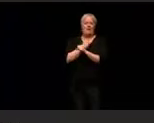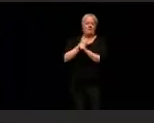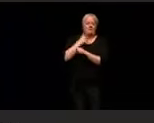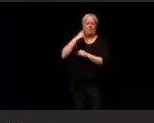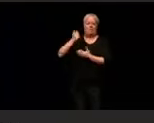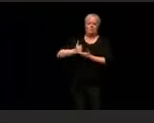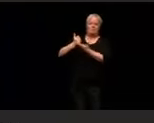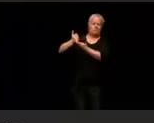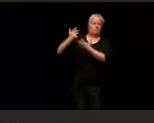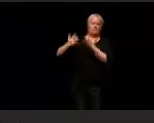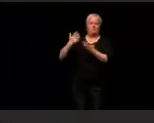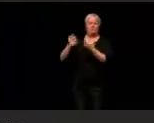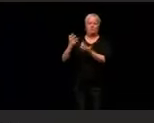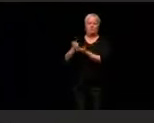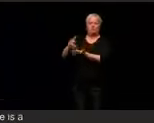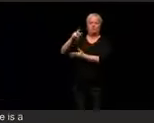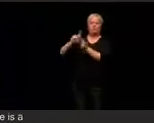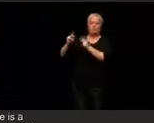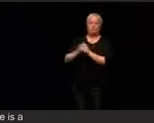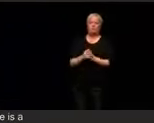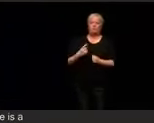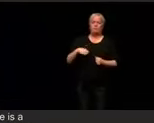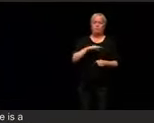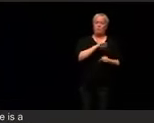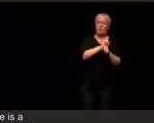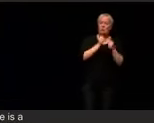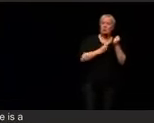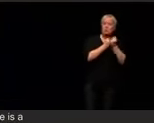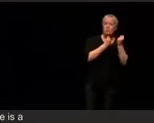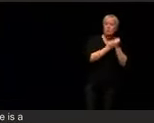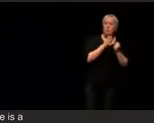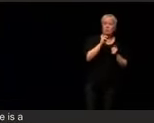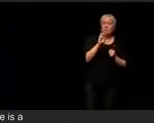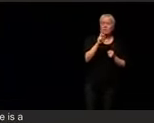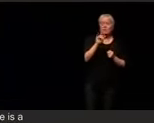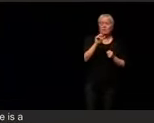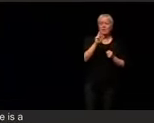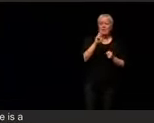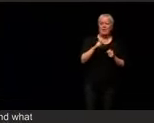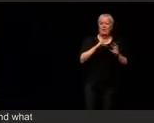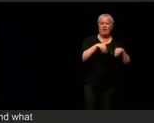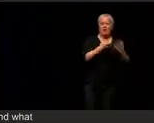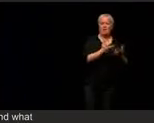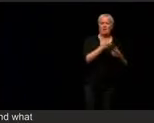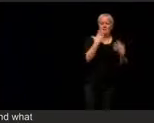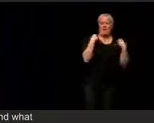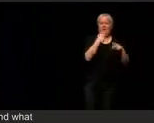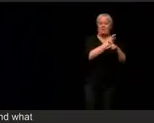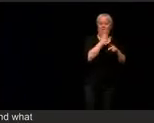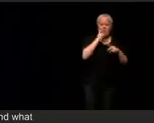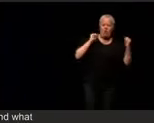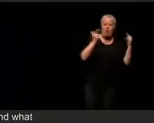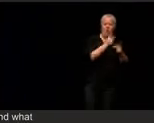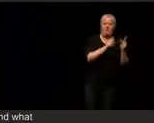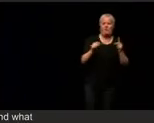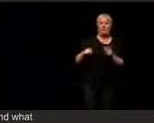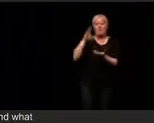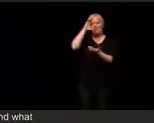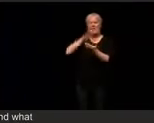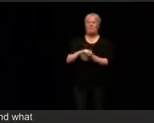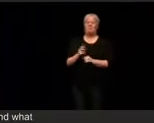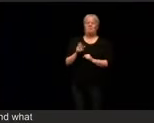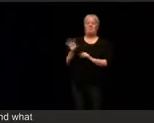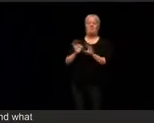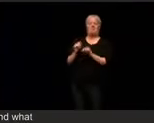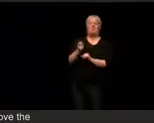Security and Medicare. They want to take that away. We believe that health care is a right. They believe that it's a privilege.